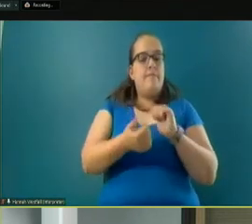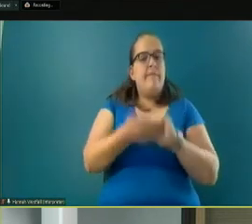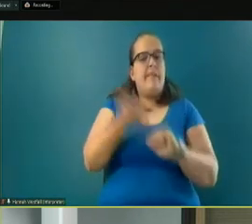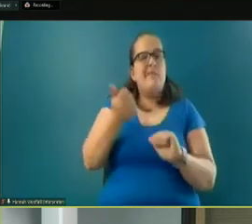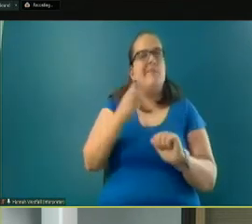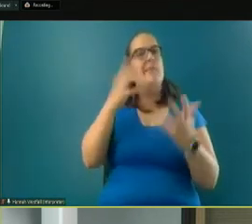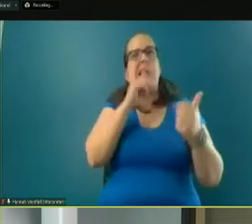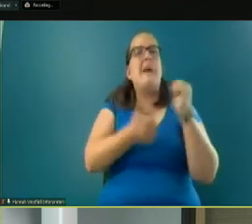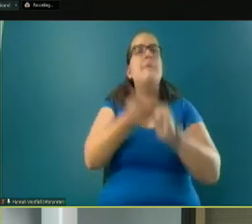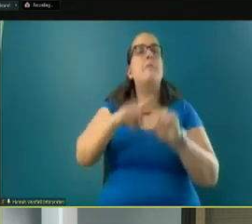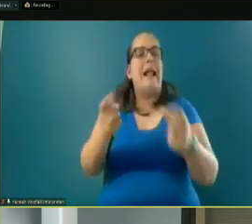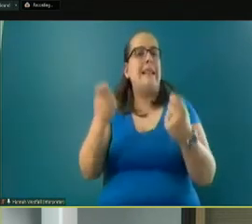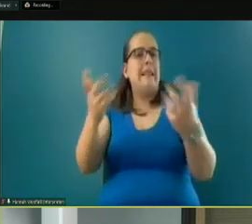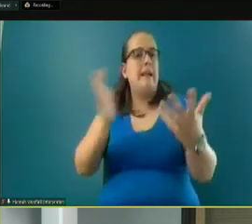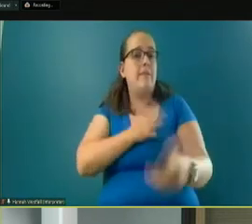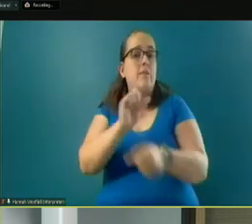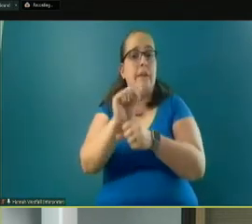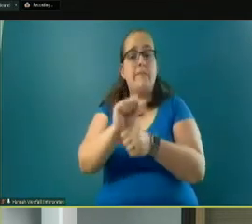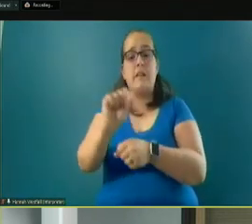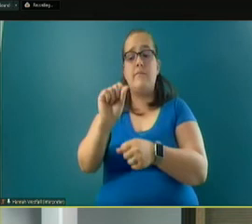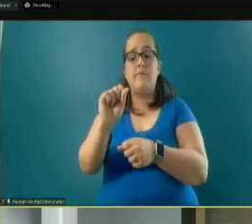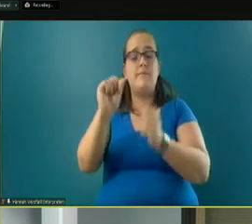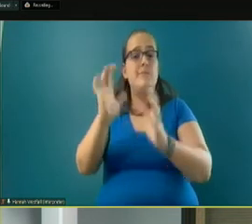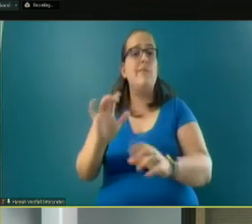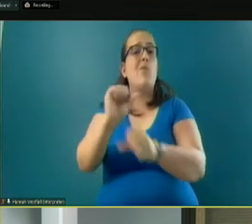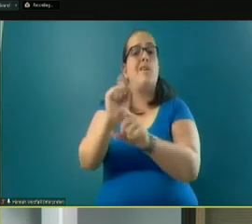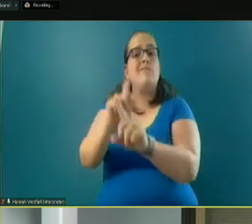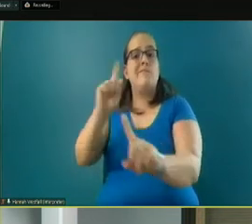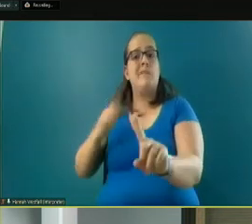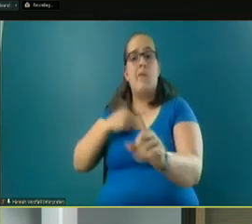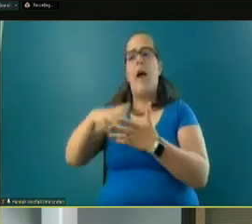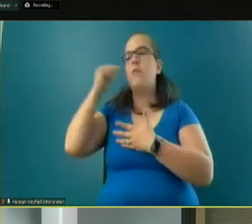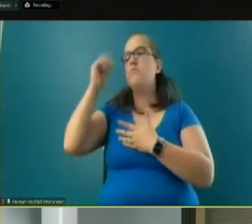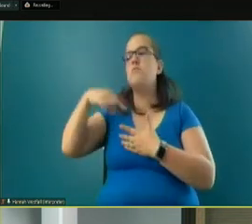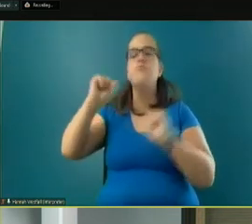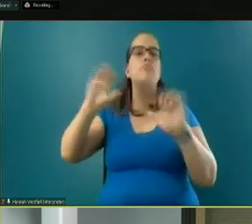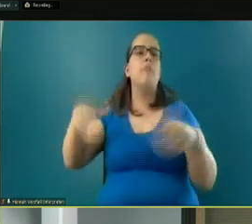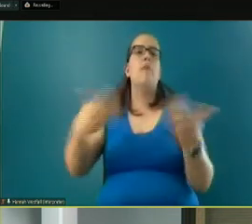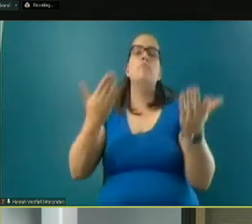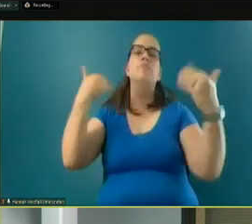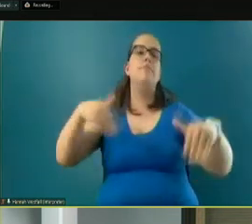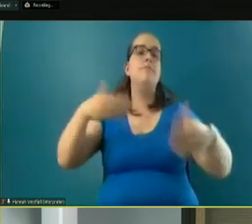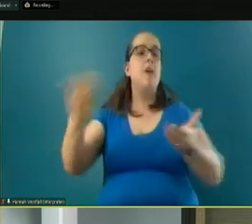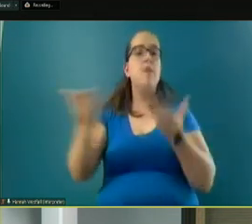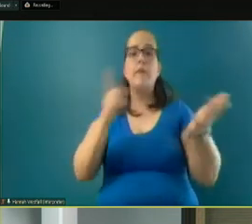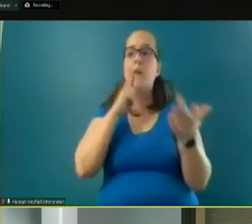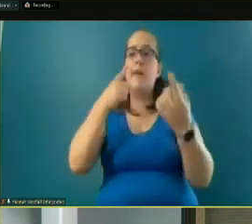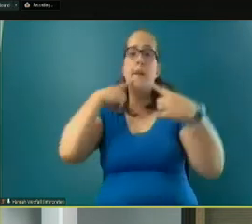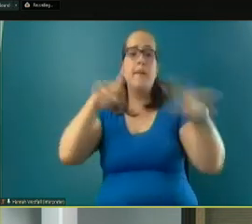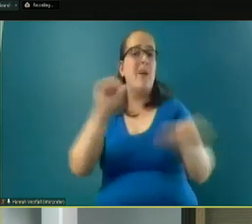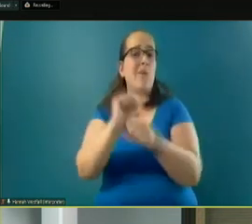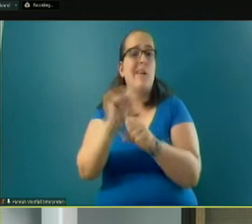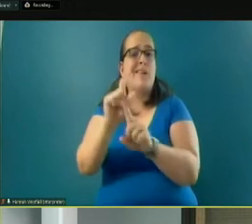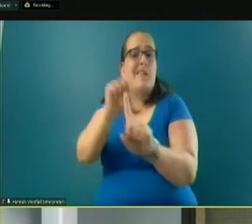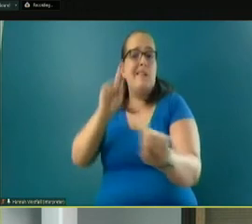of our employees are working remotely now. We've learned that they can provide outstanding services and are very efficient working remotely, and I think